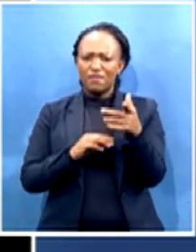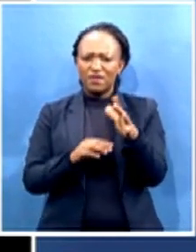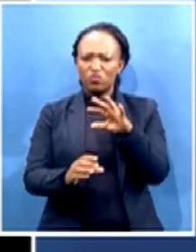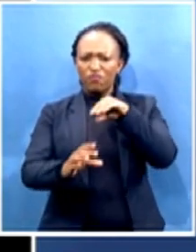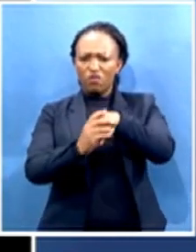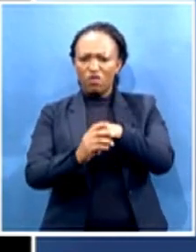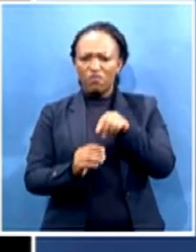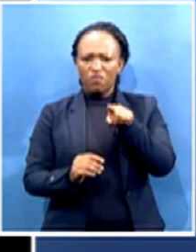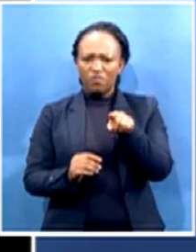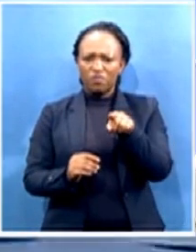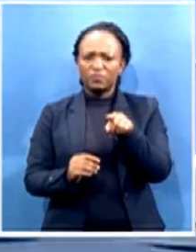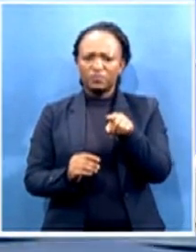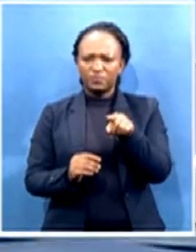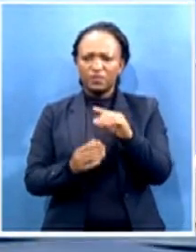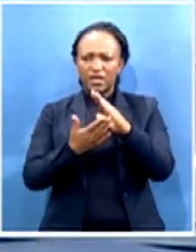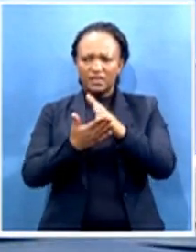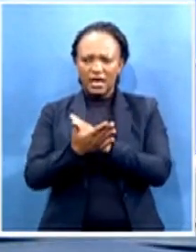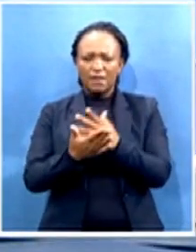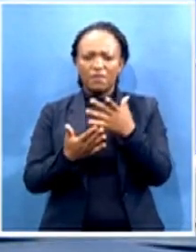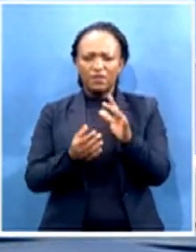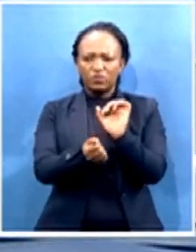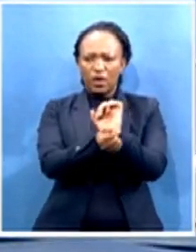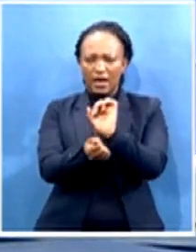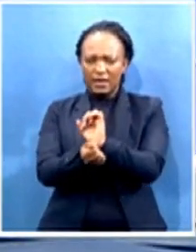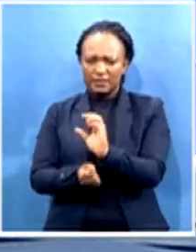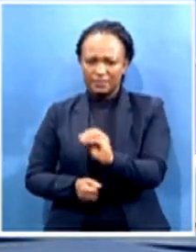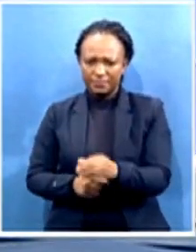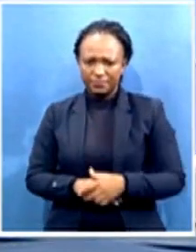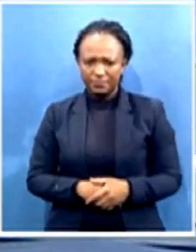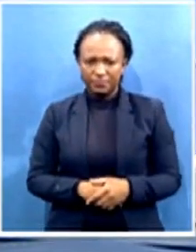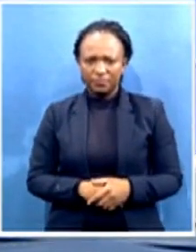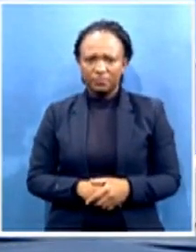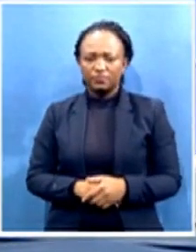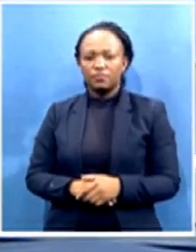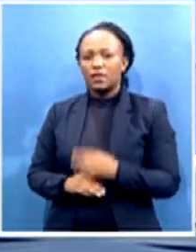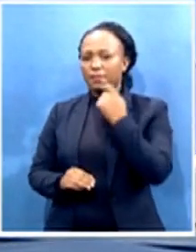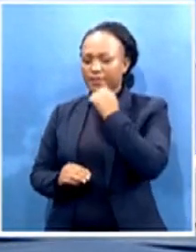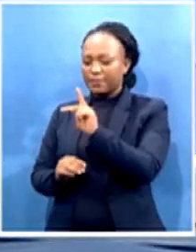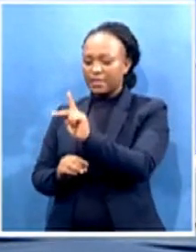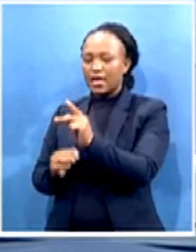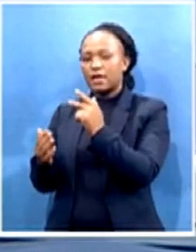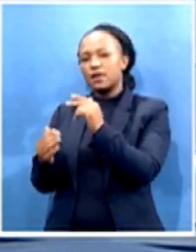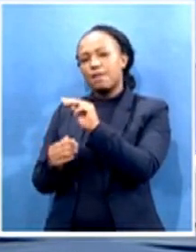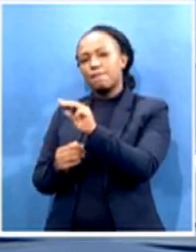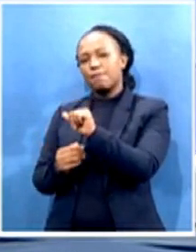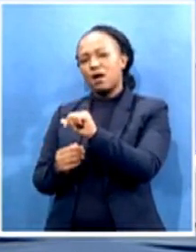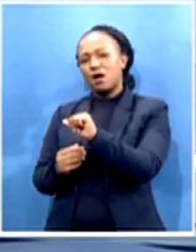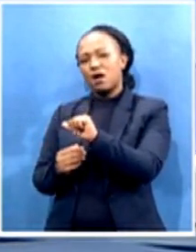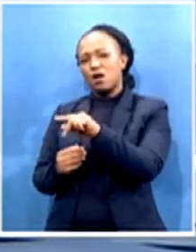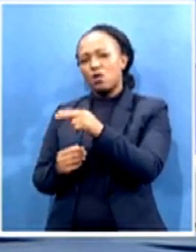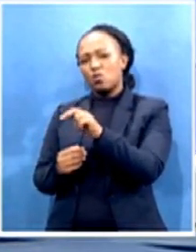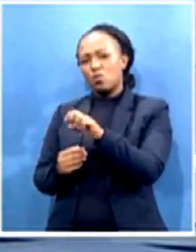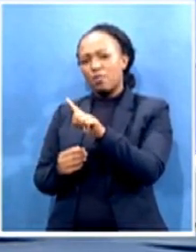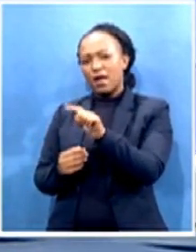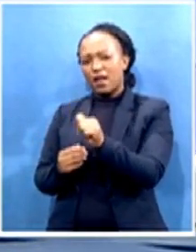them will be arrested. Mr. McKay McAvella, thank you so much for bringing us up to speed with that story. And